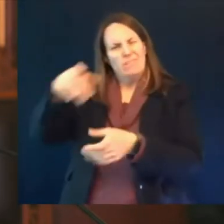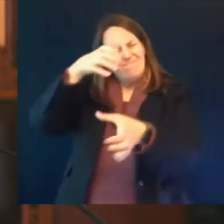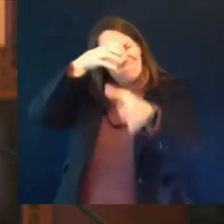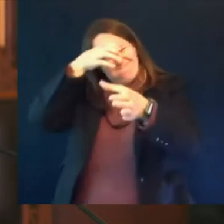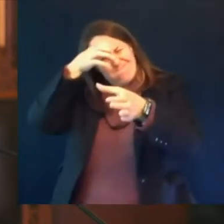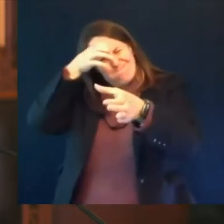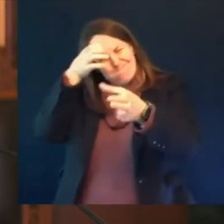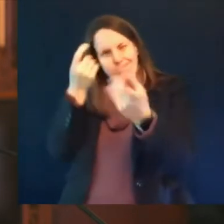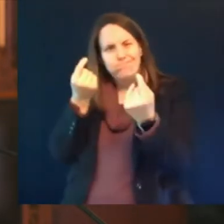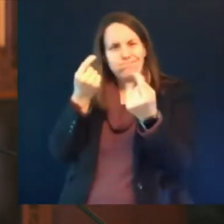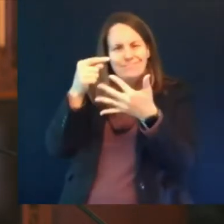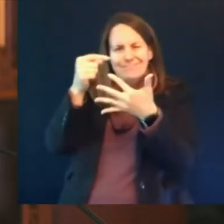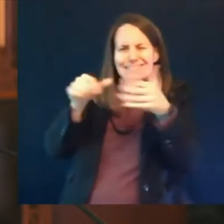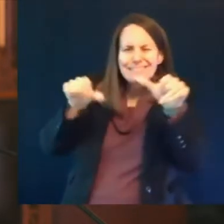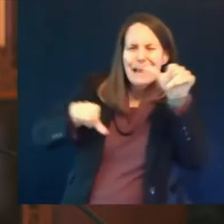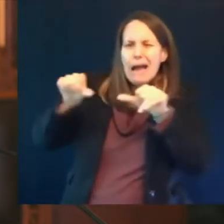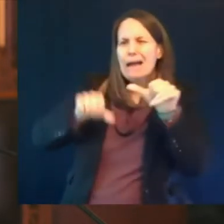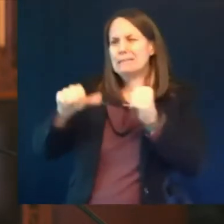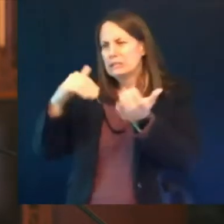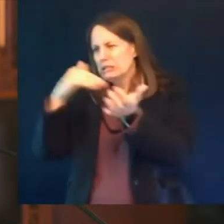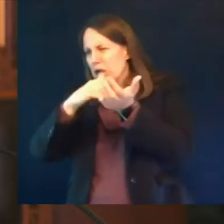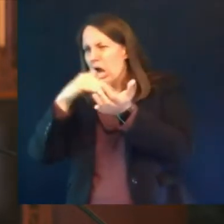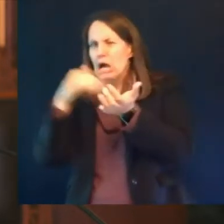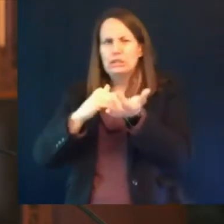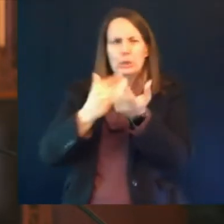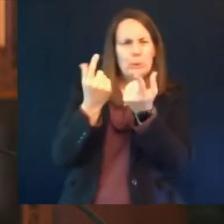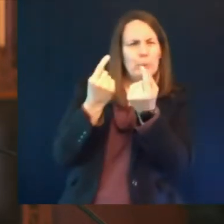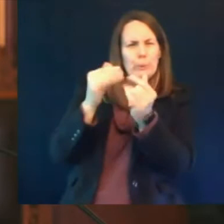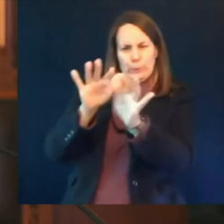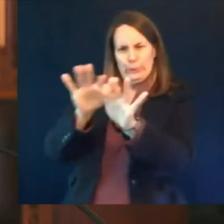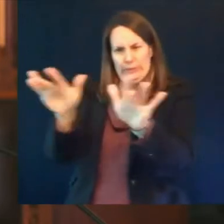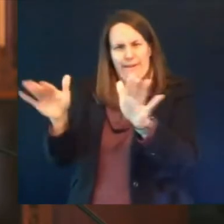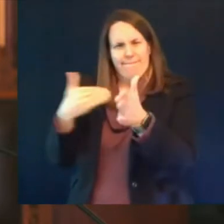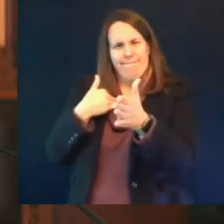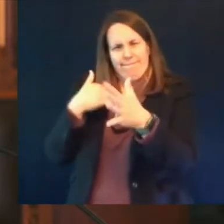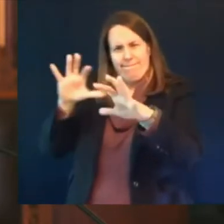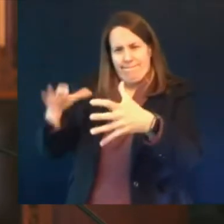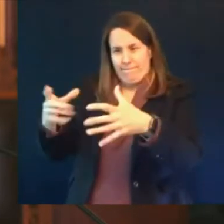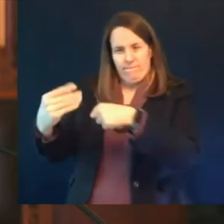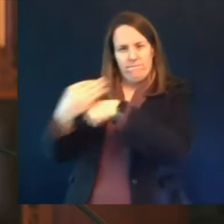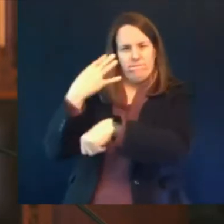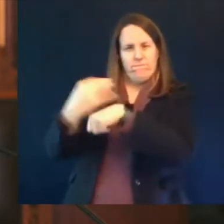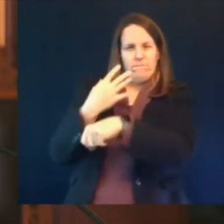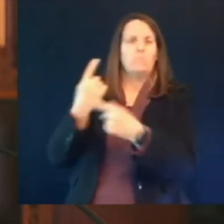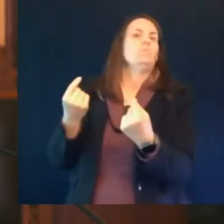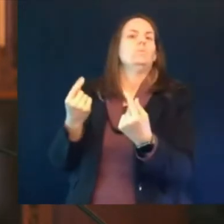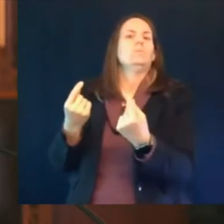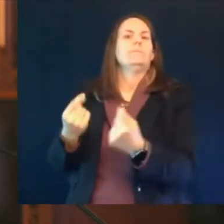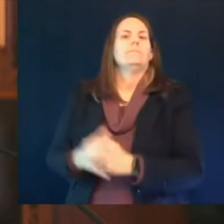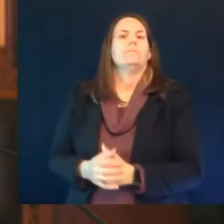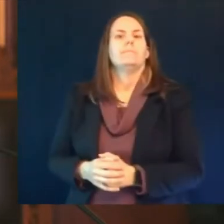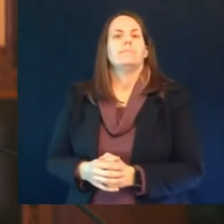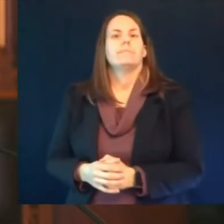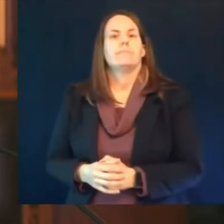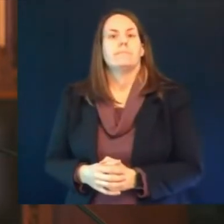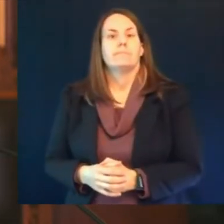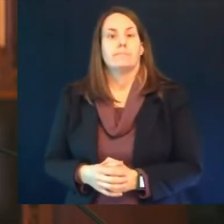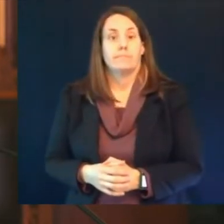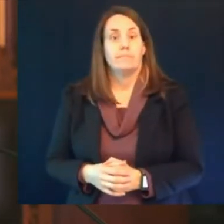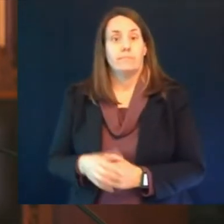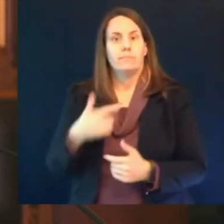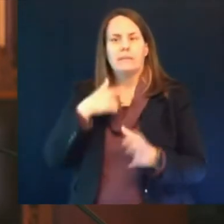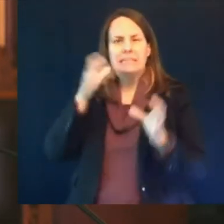and so we rely on all of those experts to do extensive statistical analysis